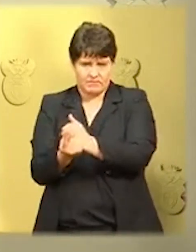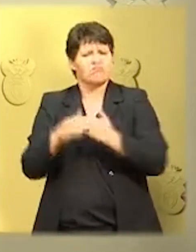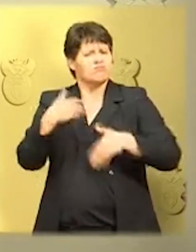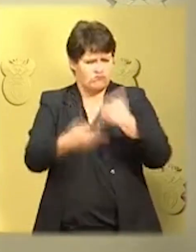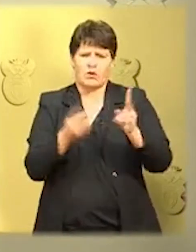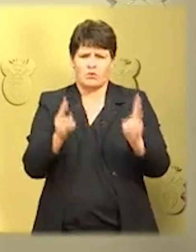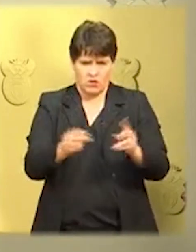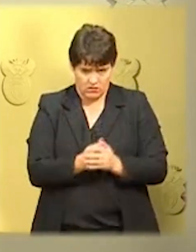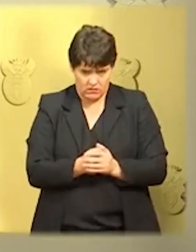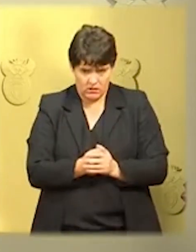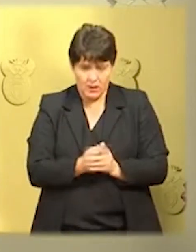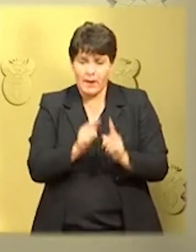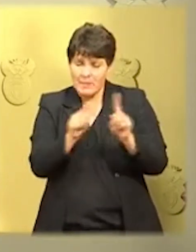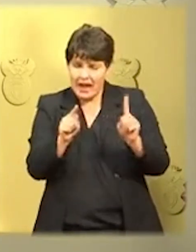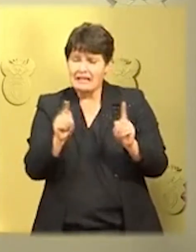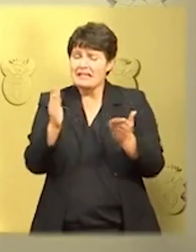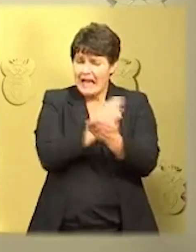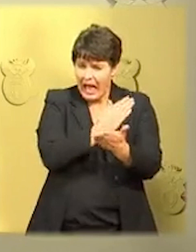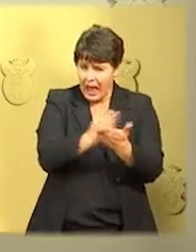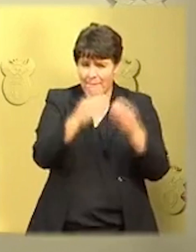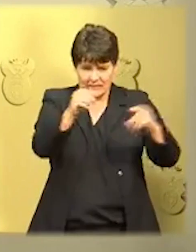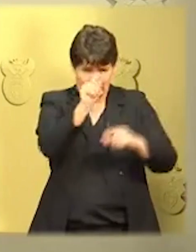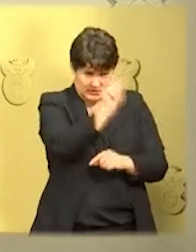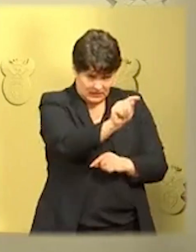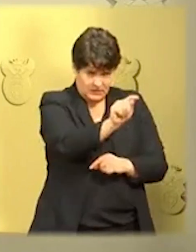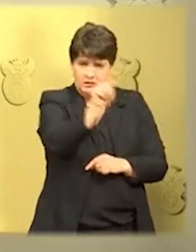under specific conditions.